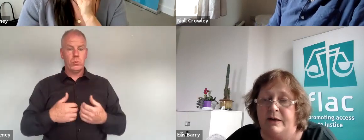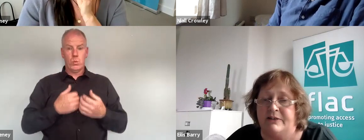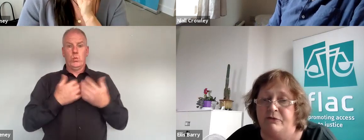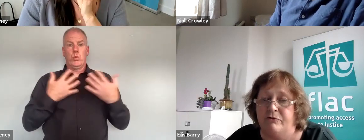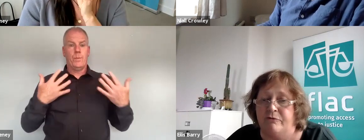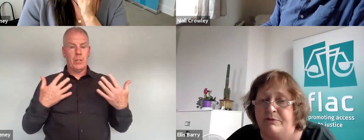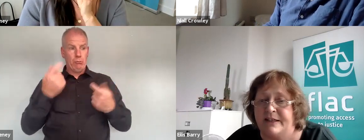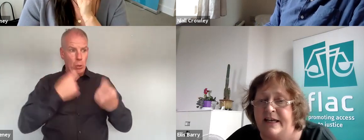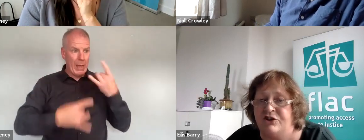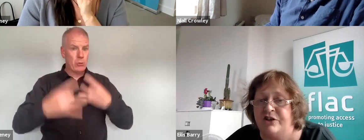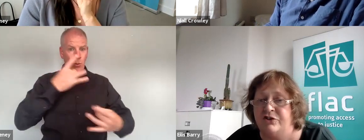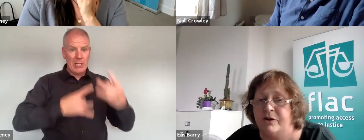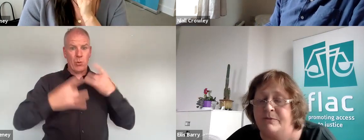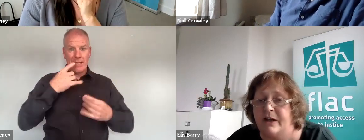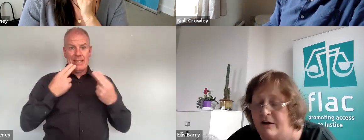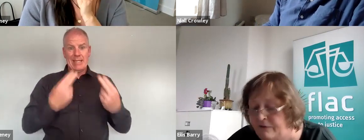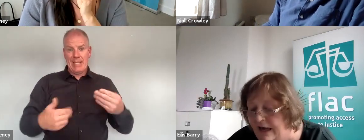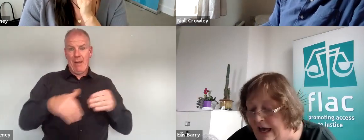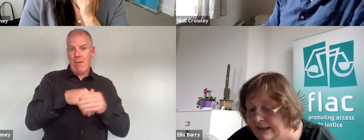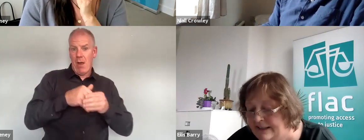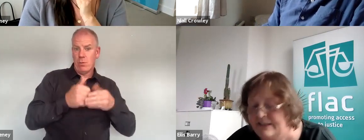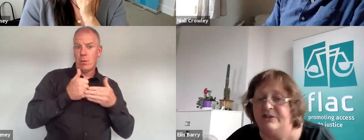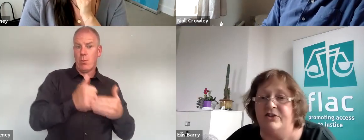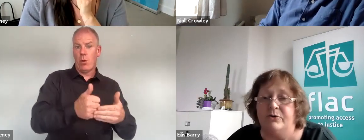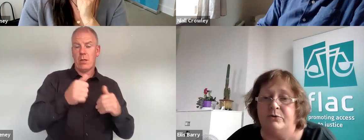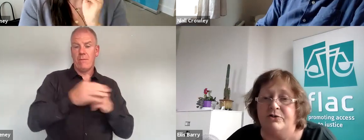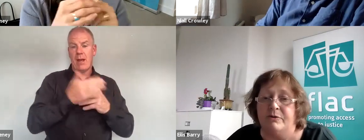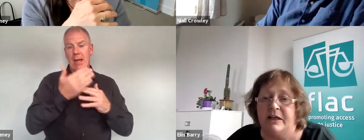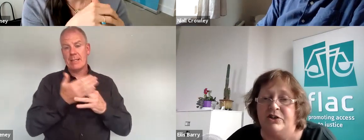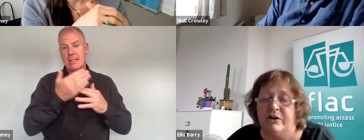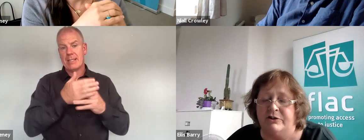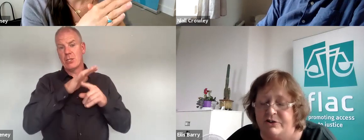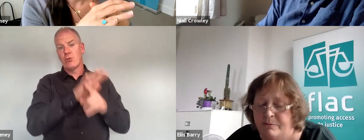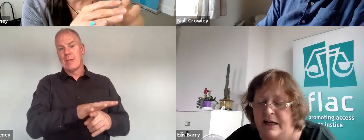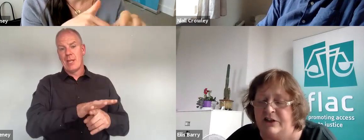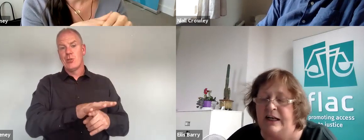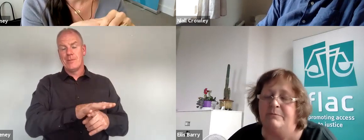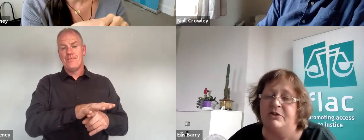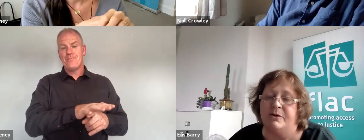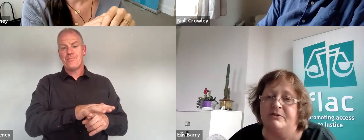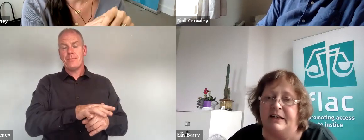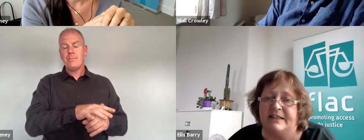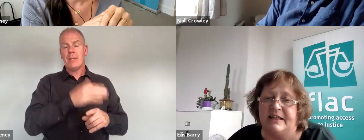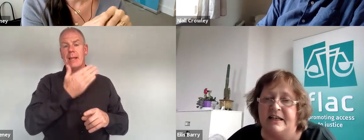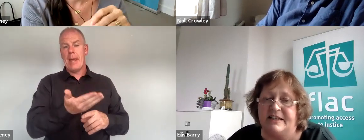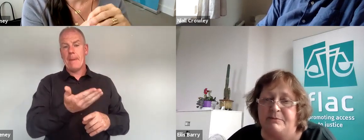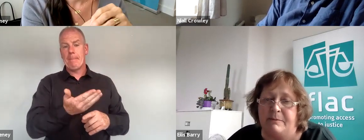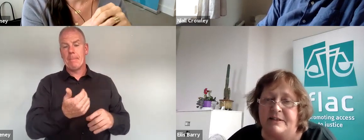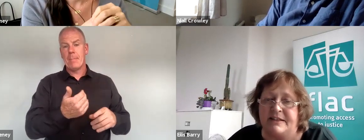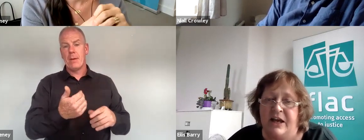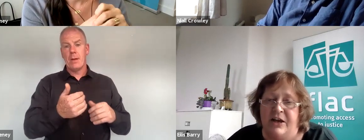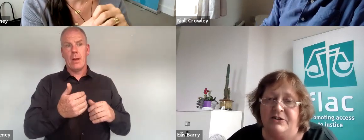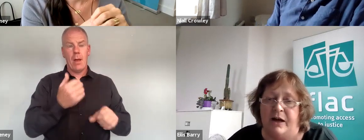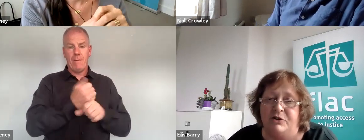with requests for representation in terms of access to discrimination or discrimination claims in terms of access to licensed